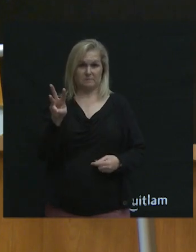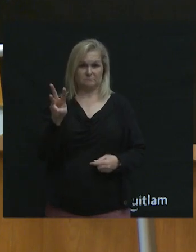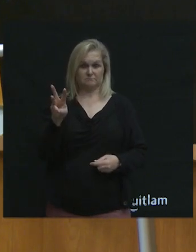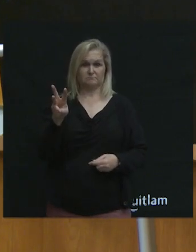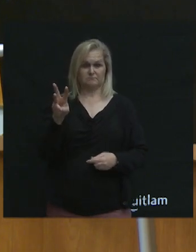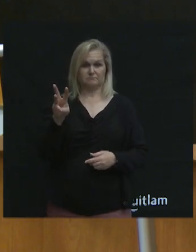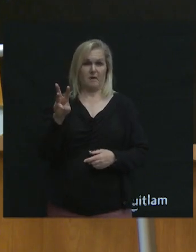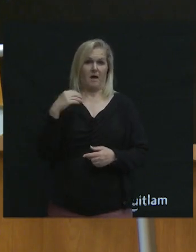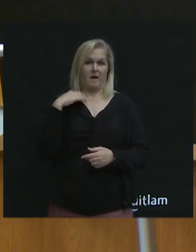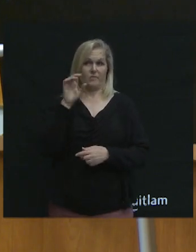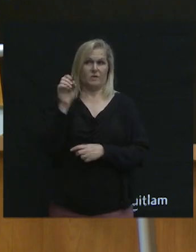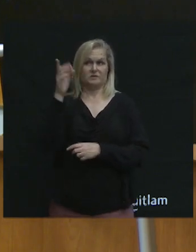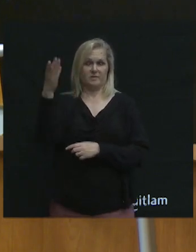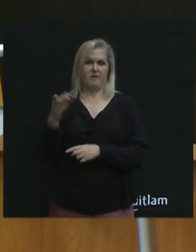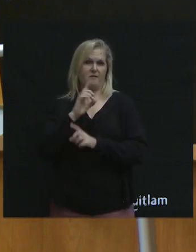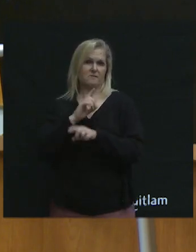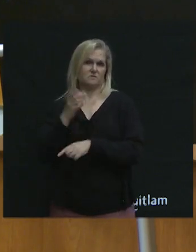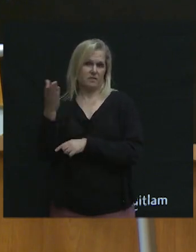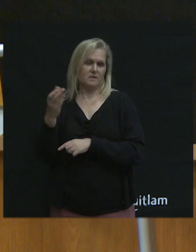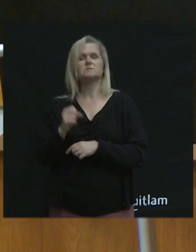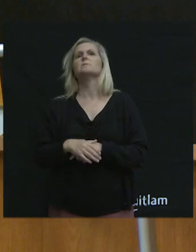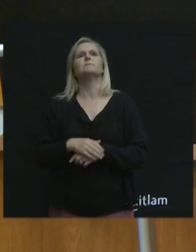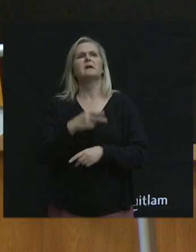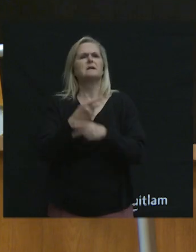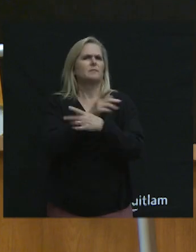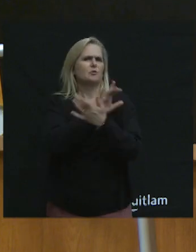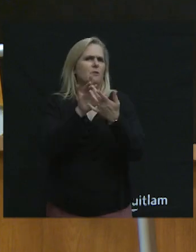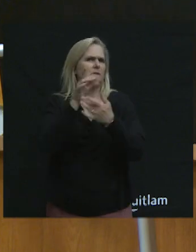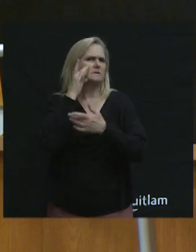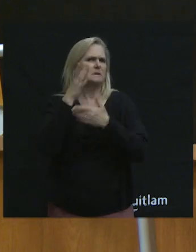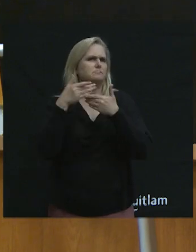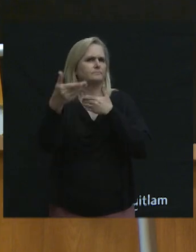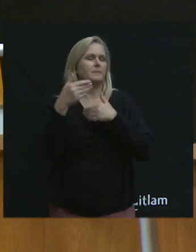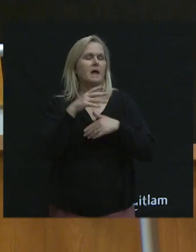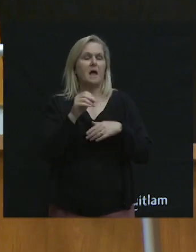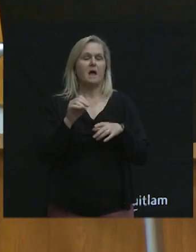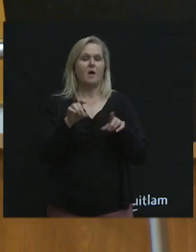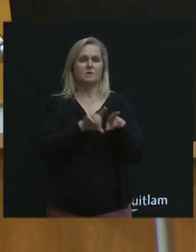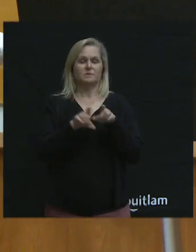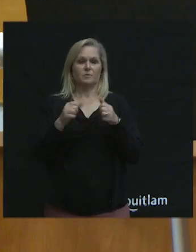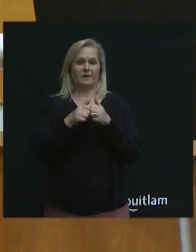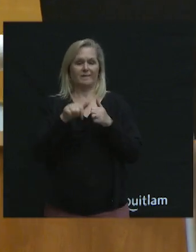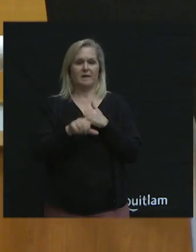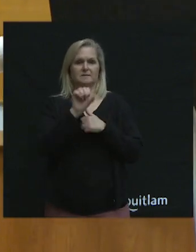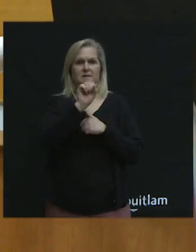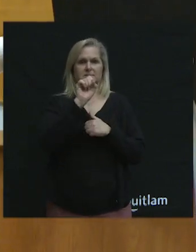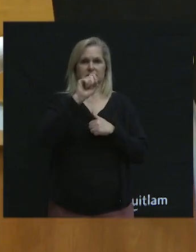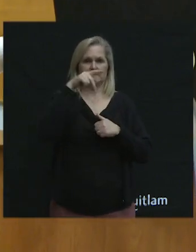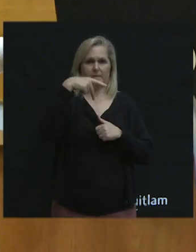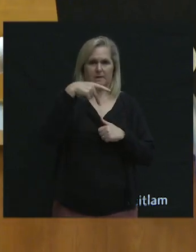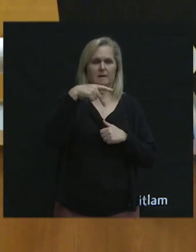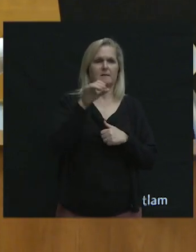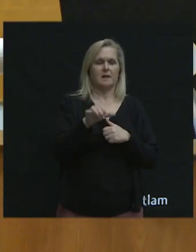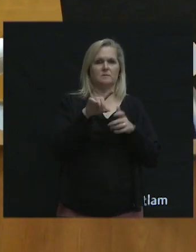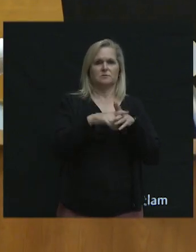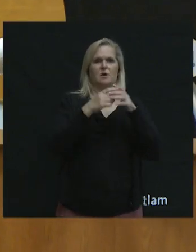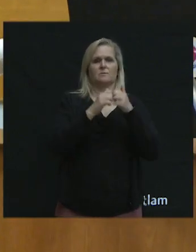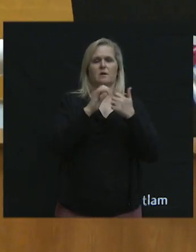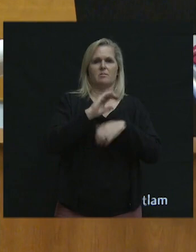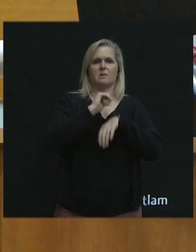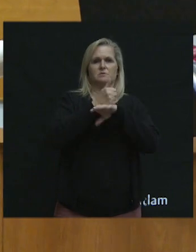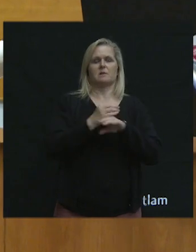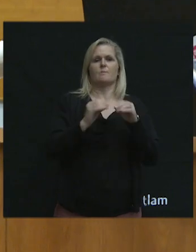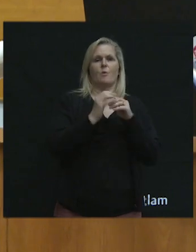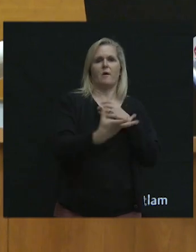keep in touch and you'll see what's next. So, moving forward, the strategic transformation plan is going to start with launching even more